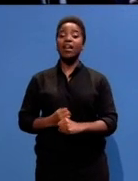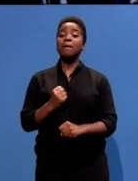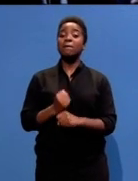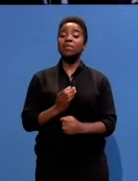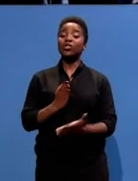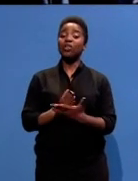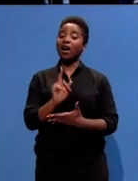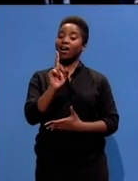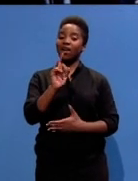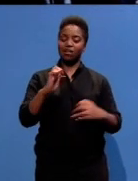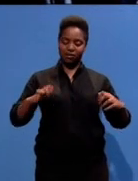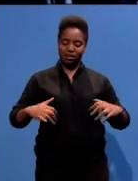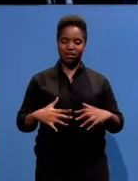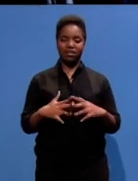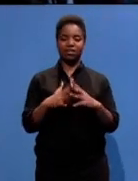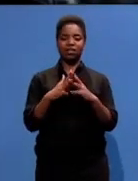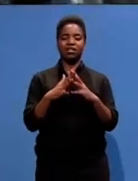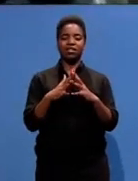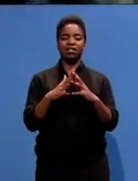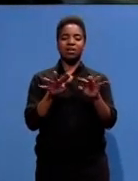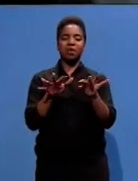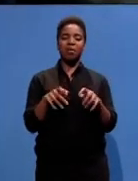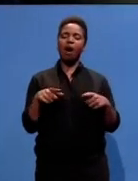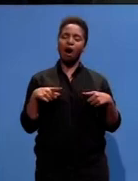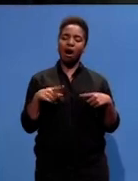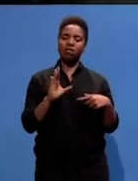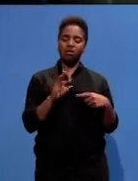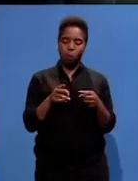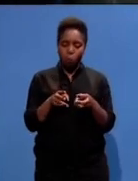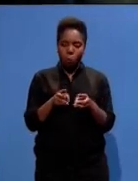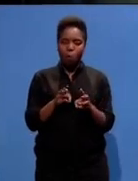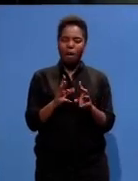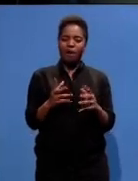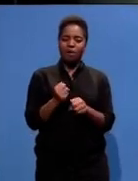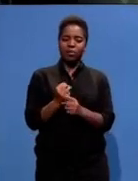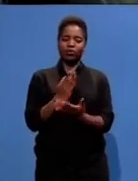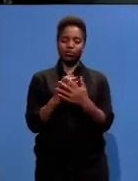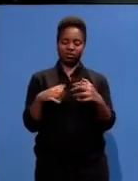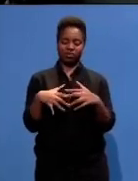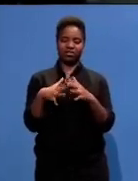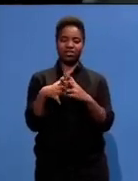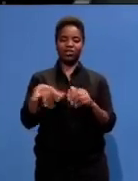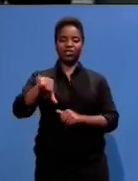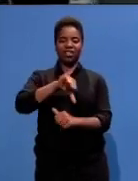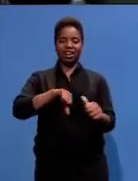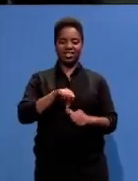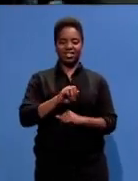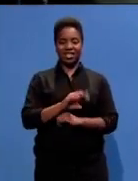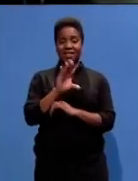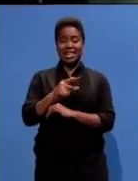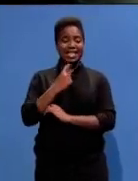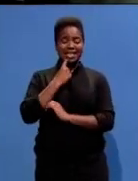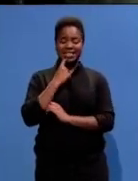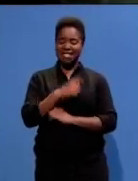embracing people. So he was paving the way for building a unified society. But it wasn't easy.